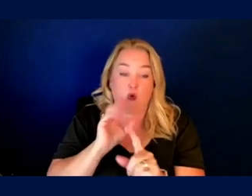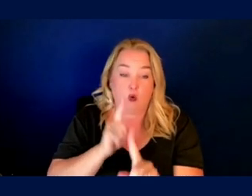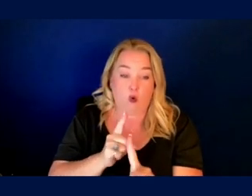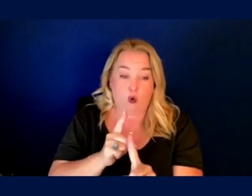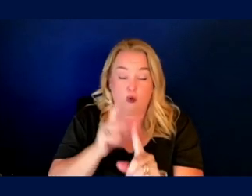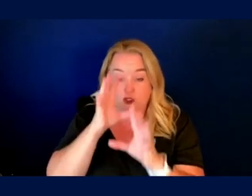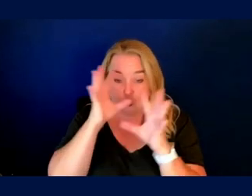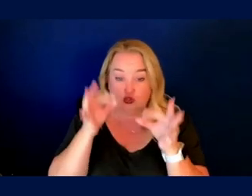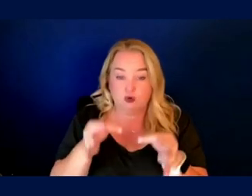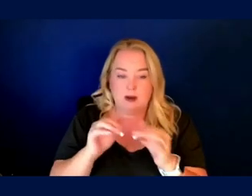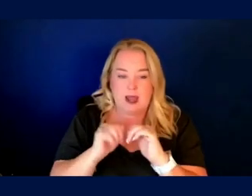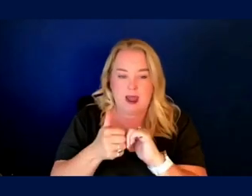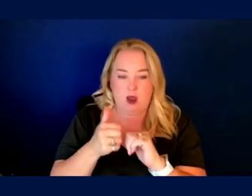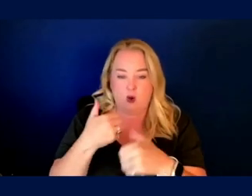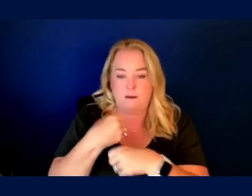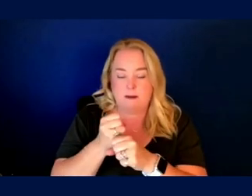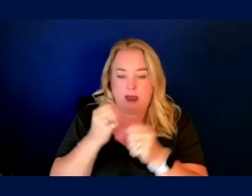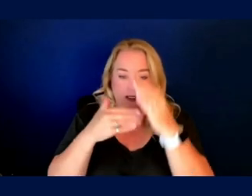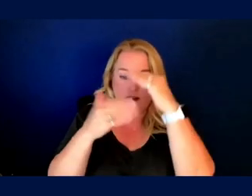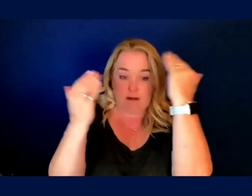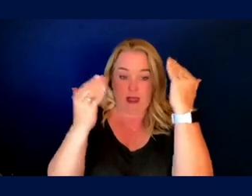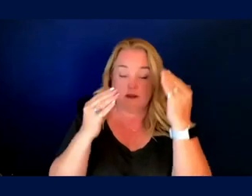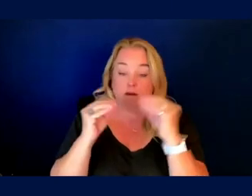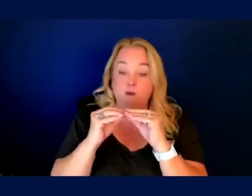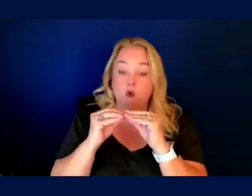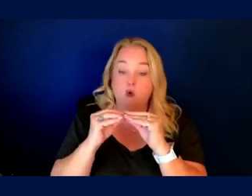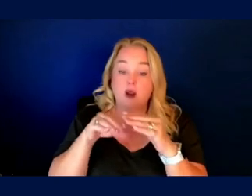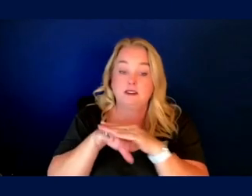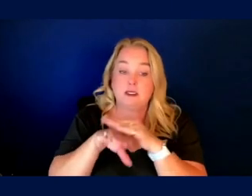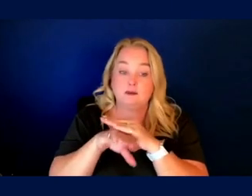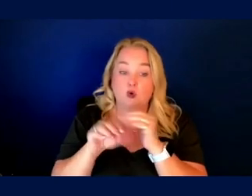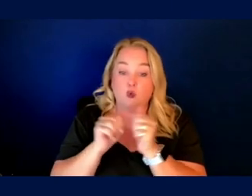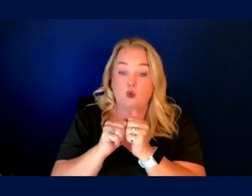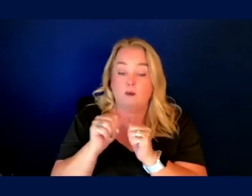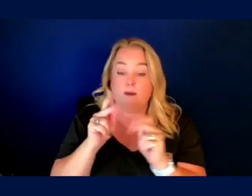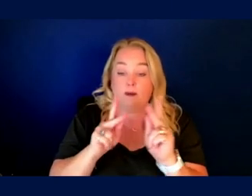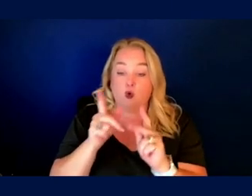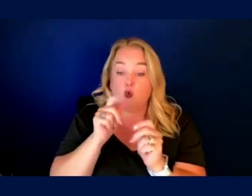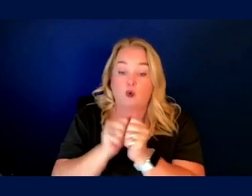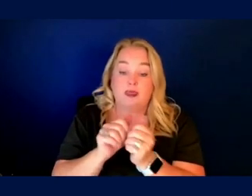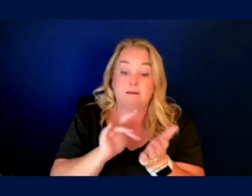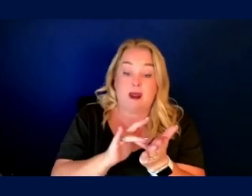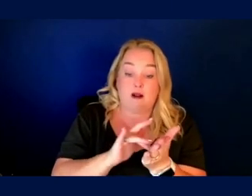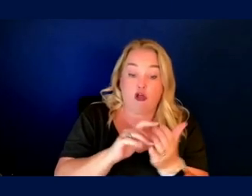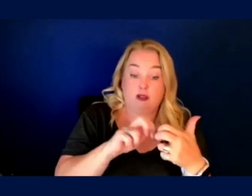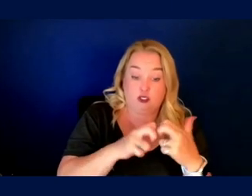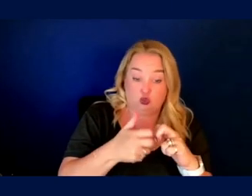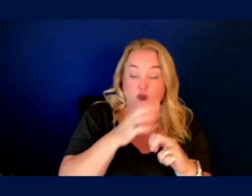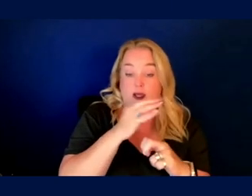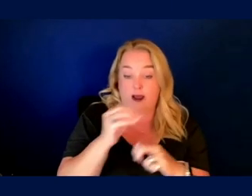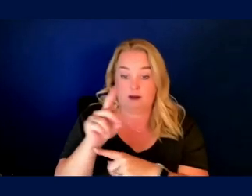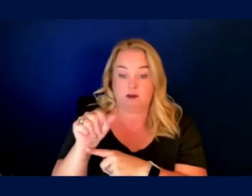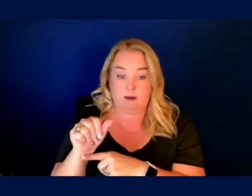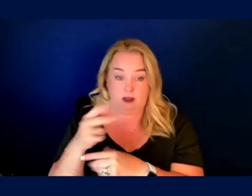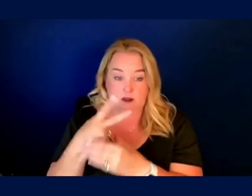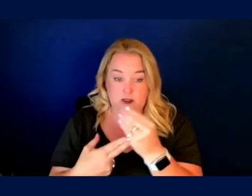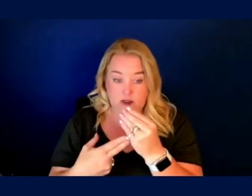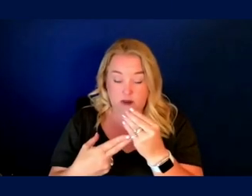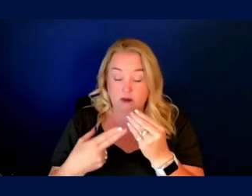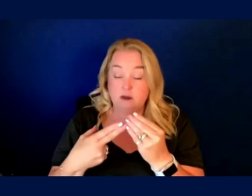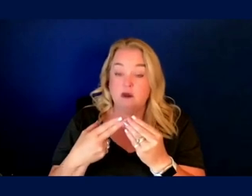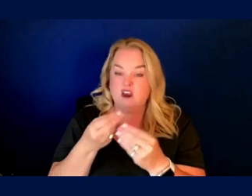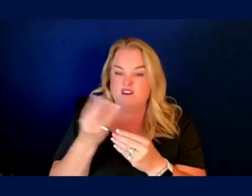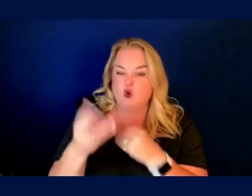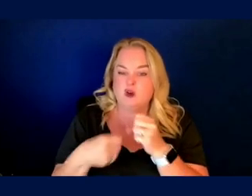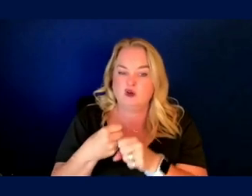how to make space more readily accessible for people with medical issues and with disabilities. A few years